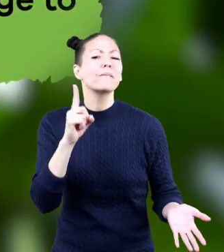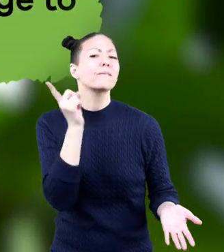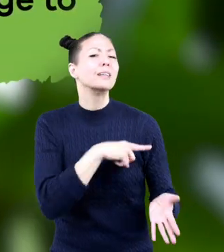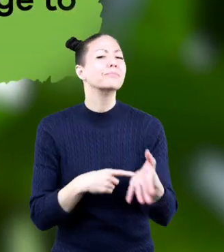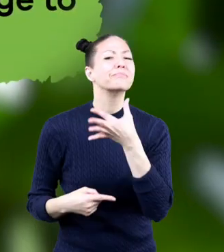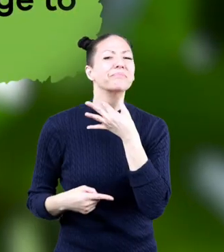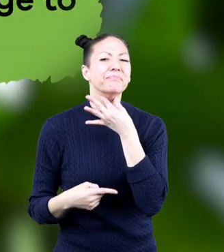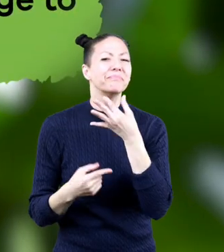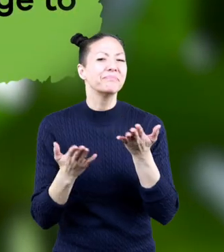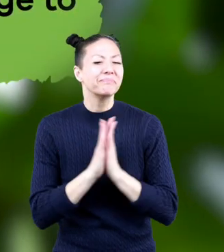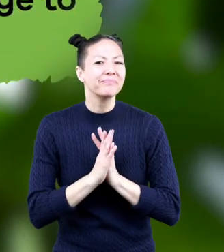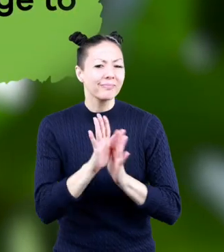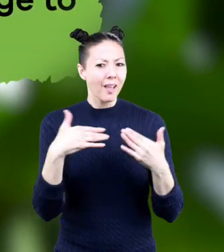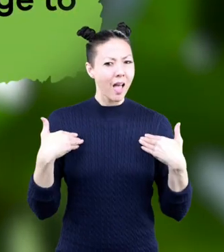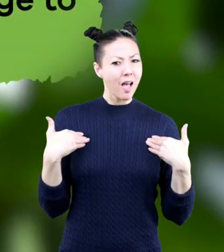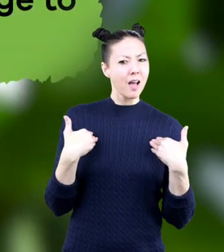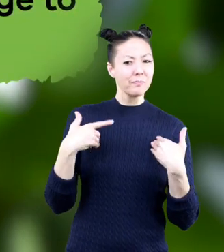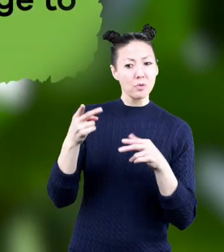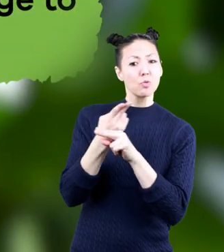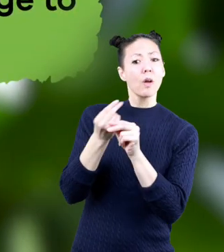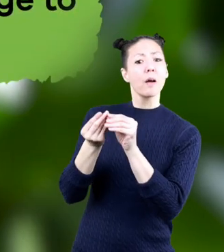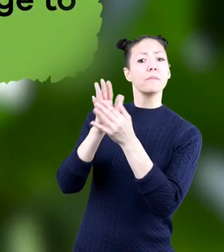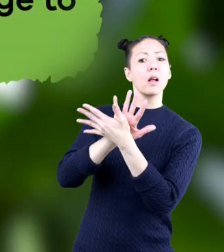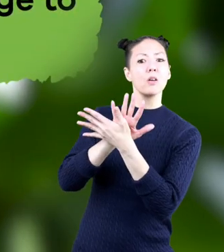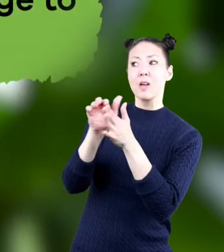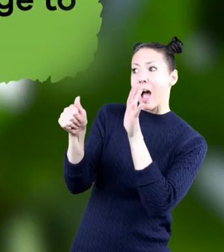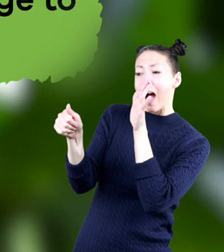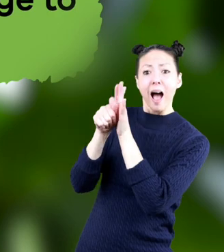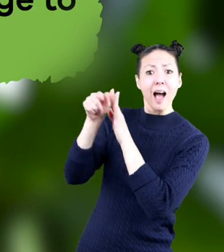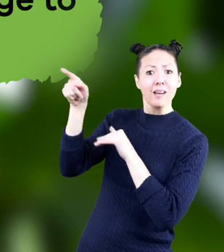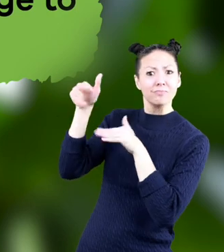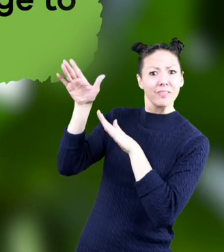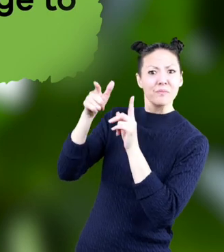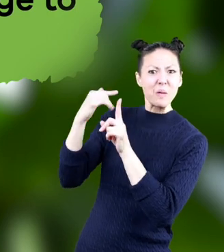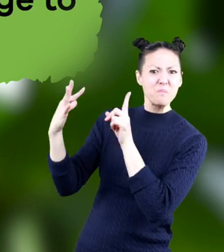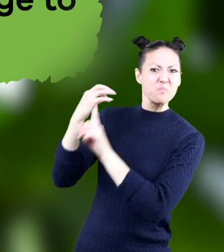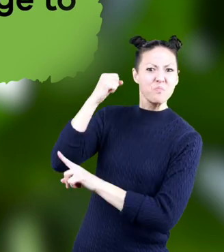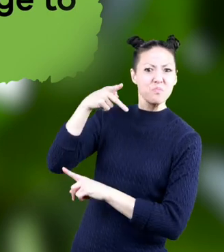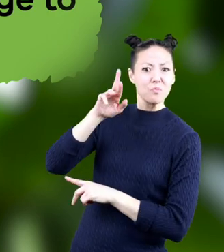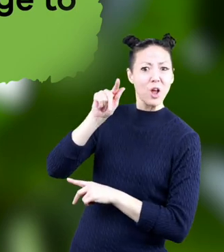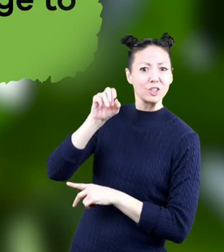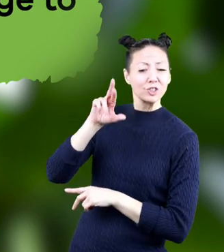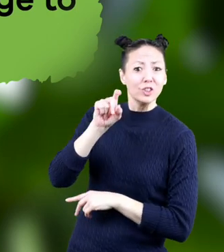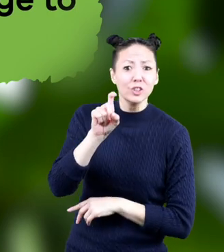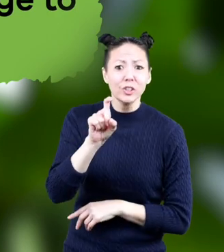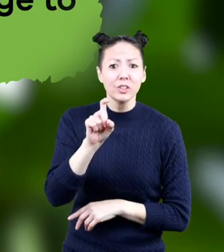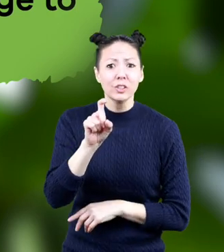or false? Animals only use camouflage to hide from predators.